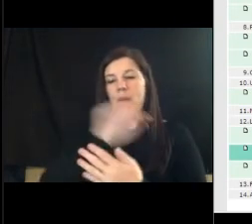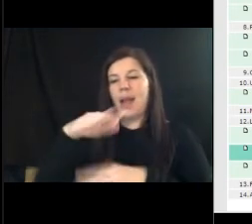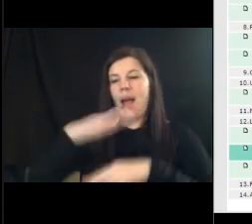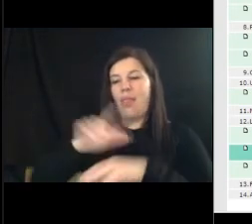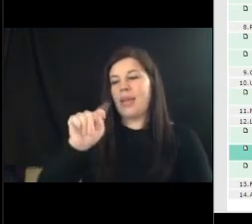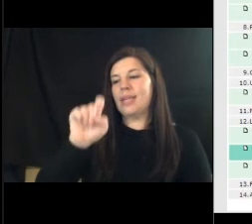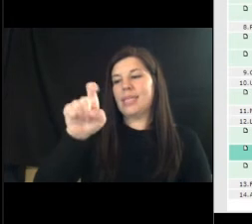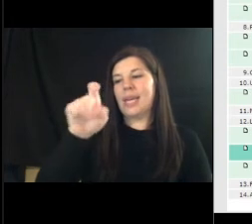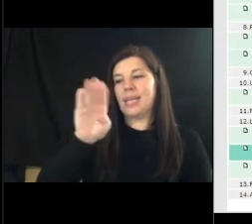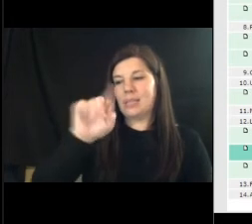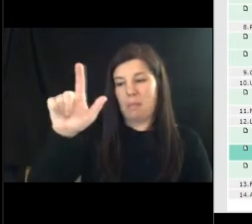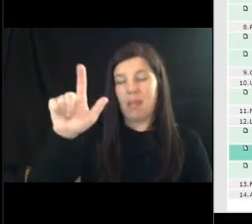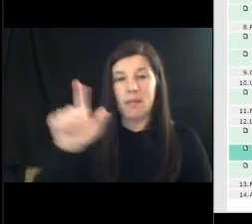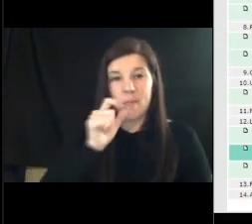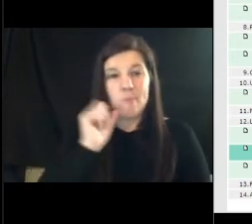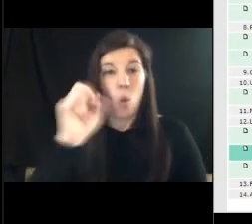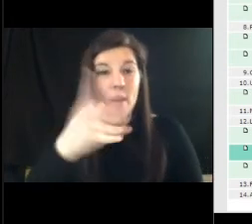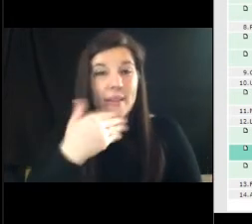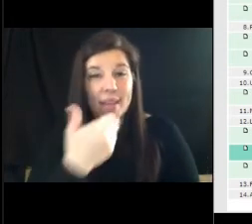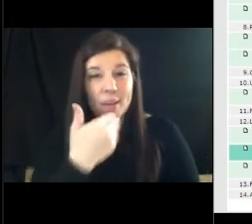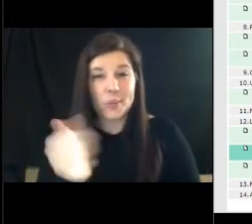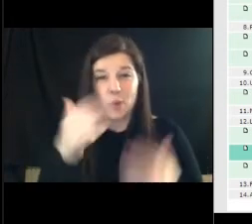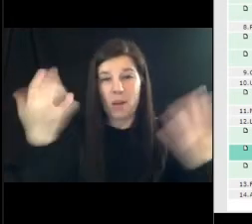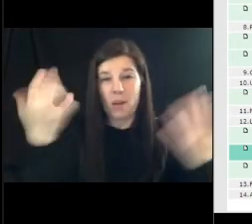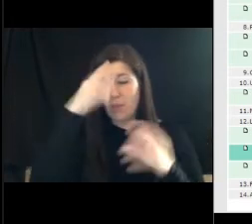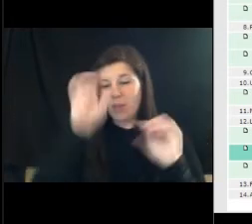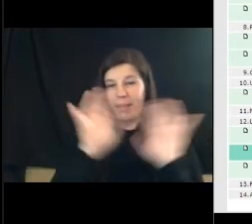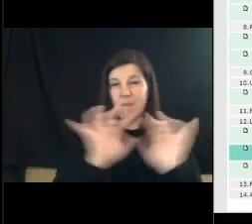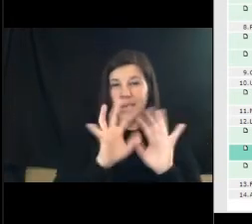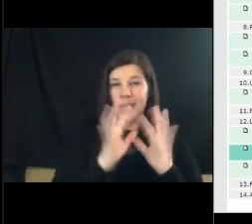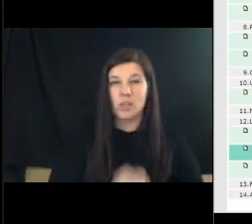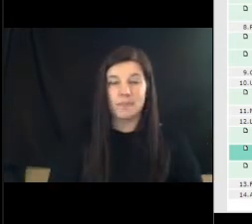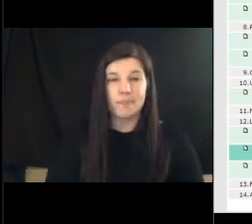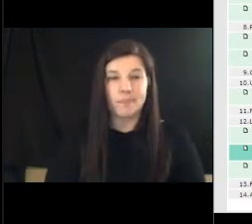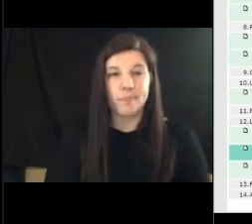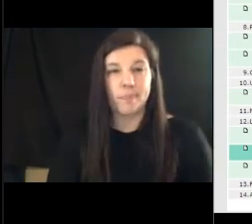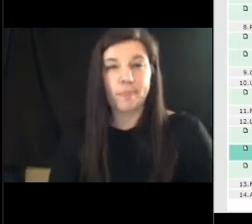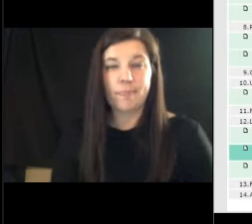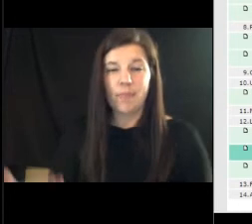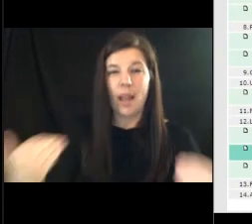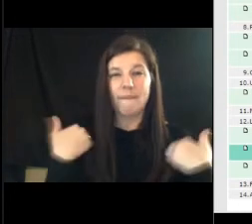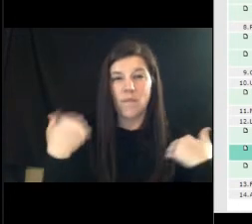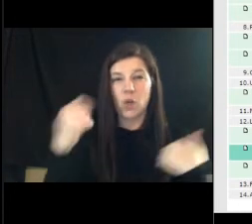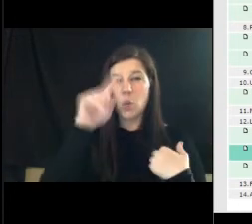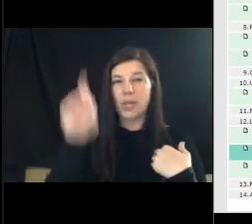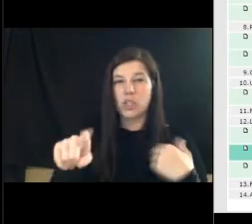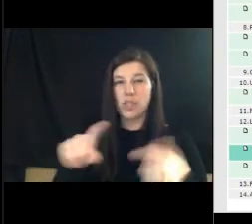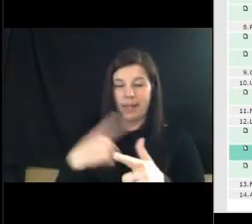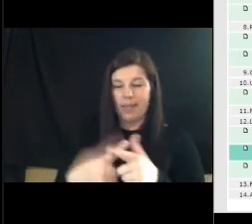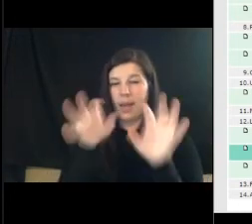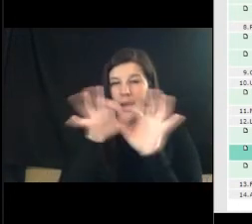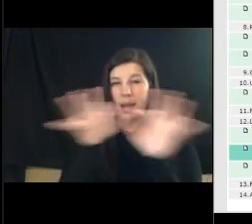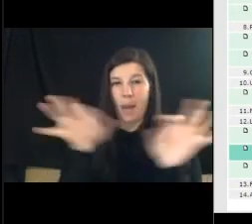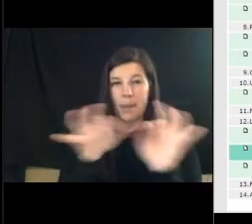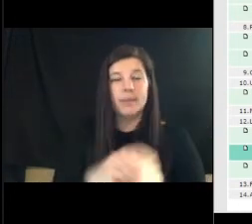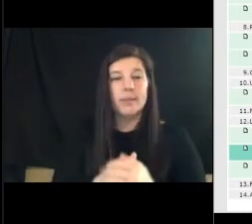all right thank you so much for that uh clarification uh i have a question and then i have a comment let's uh the how